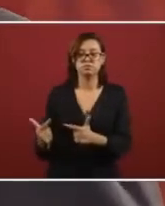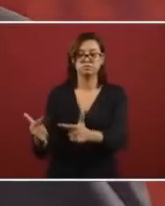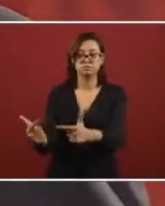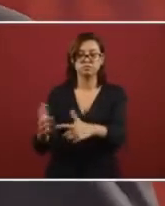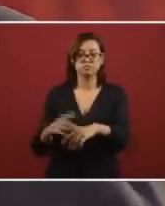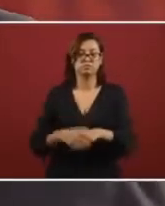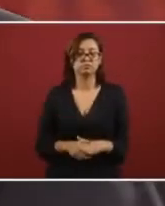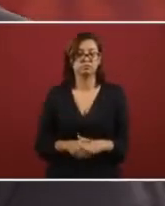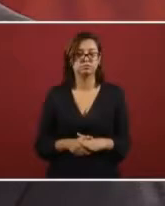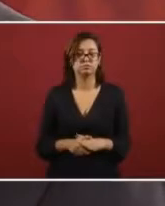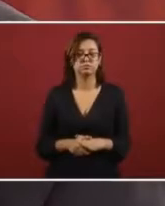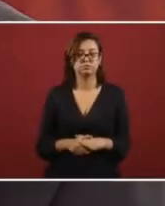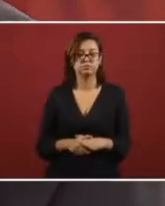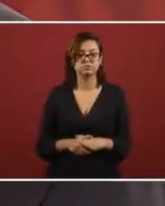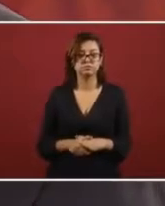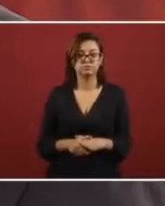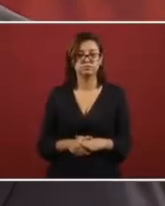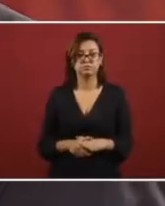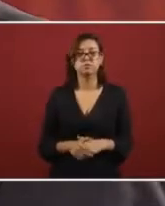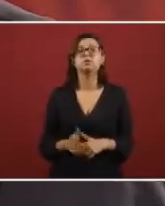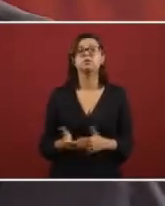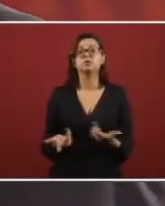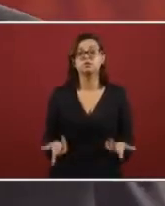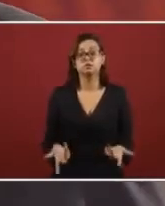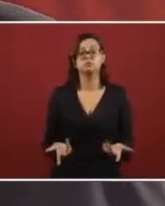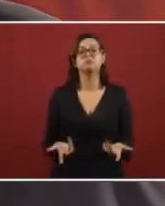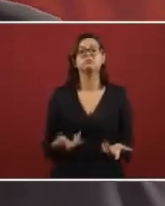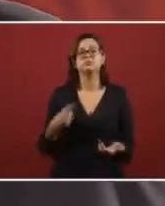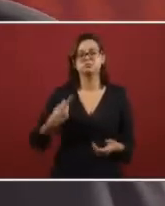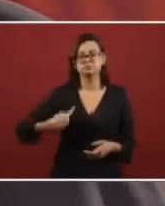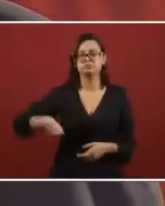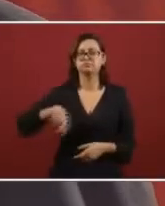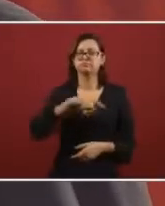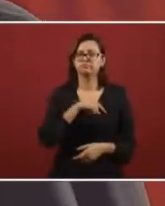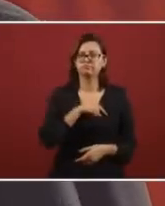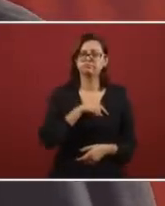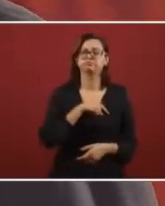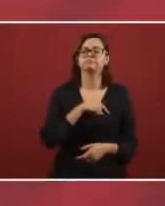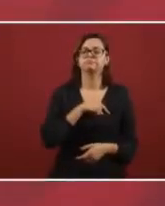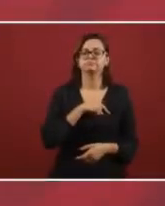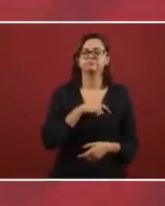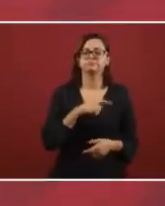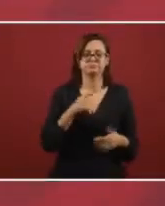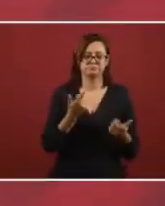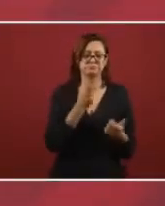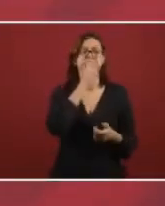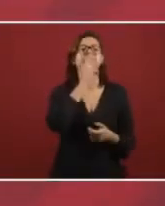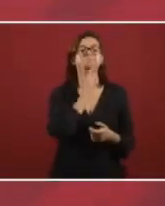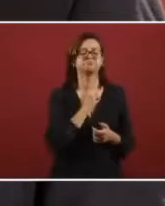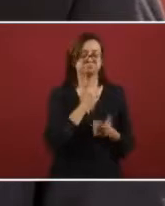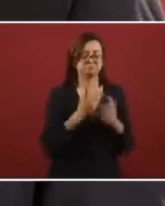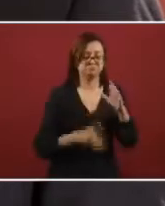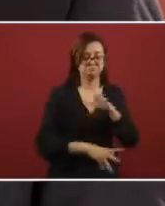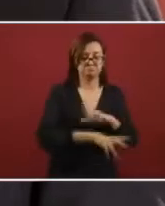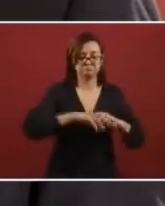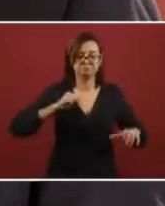That is to say, we now, we're going to utilize the petroleum